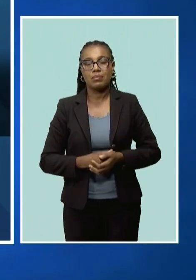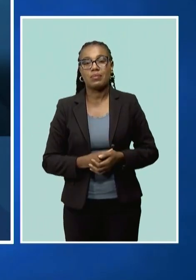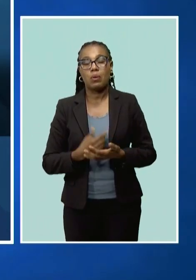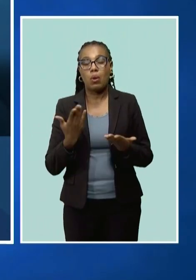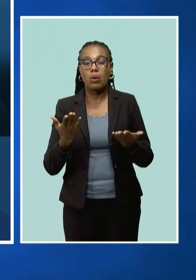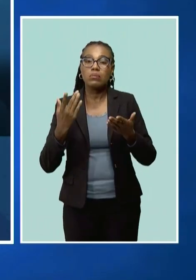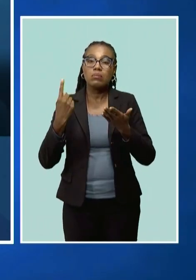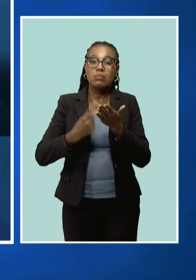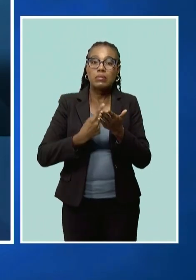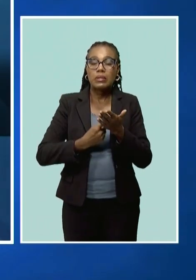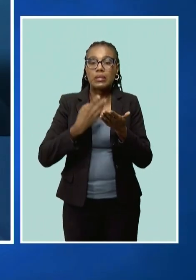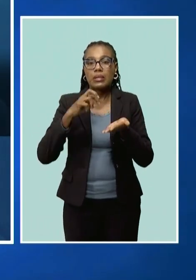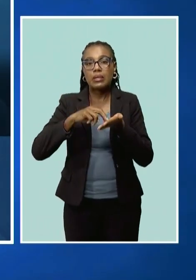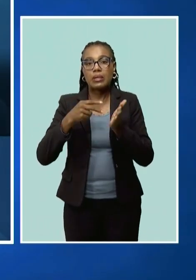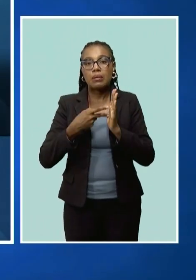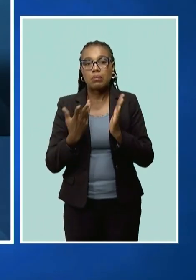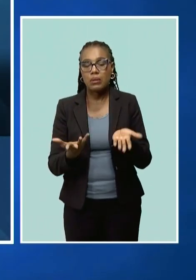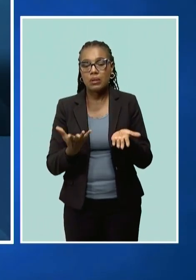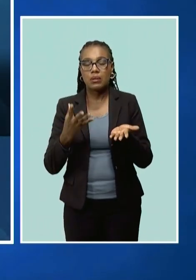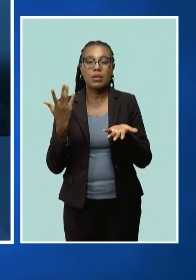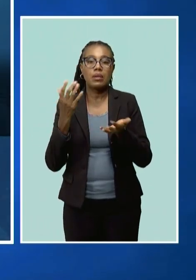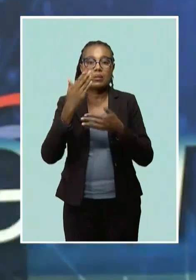of some commodities.